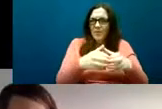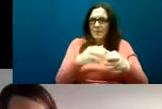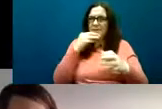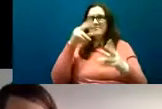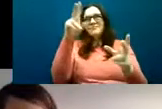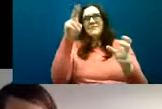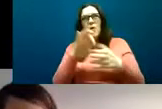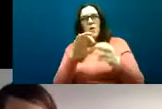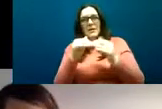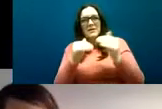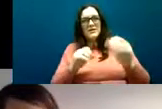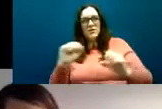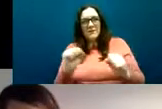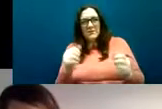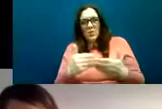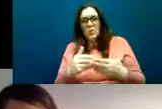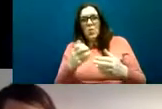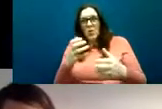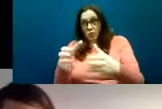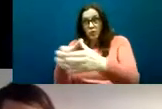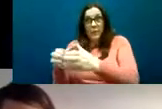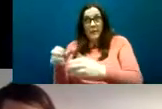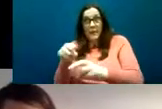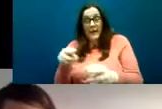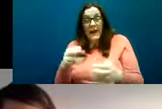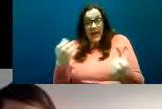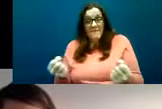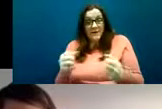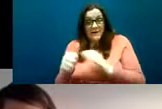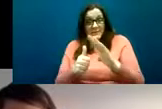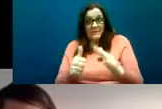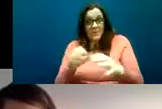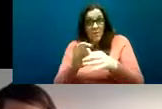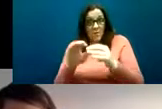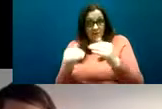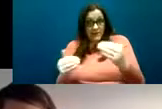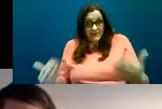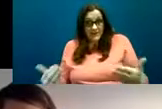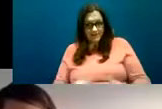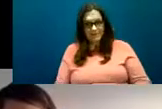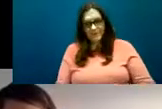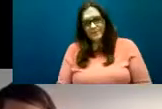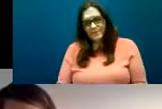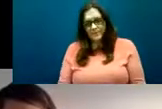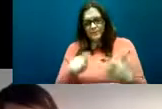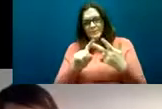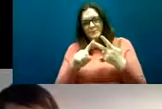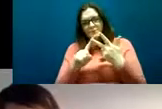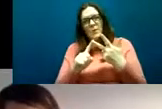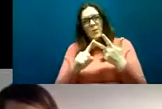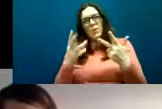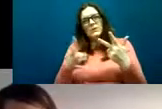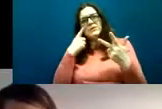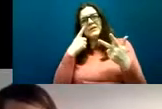also wanted to look at the people who the key workers and the service providers who provide services in a homeless